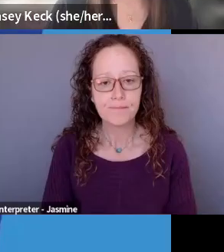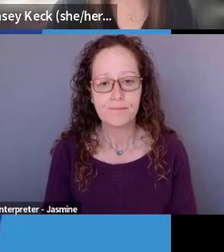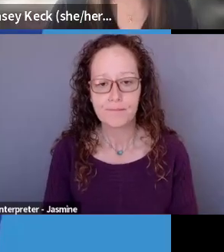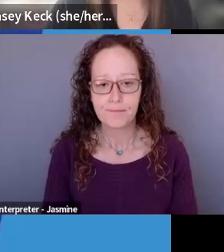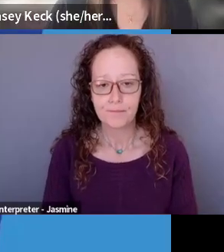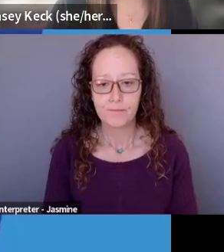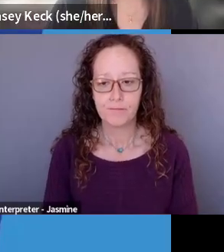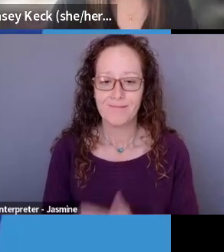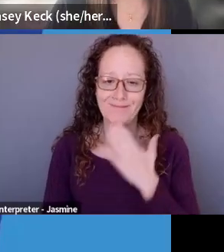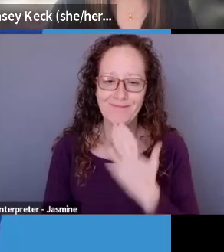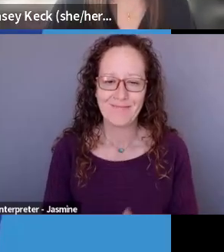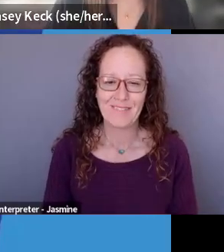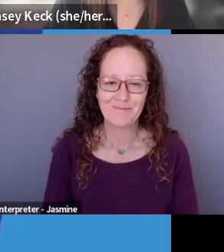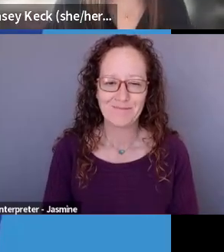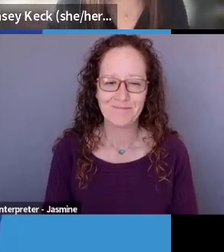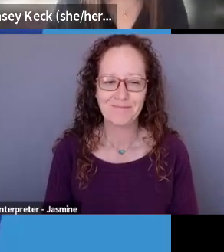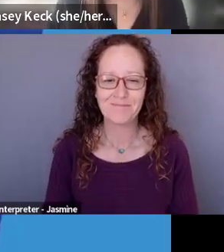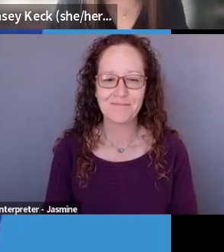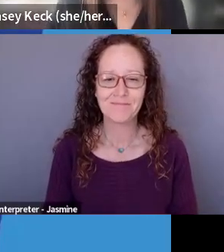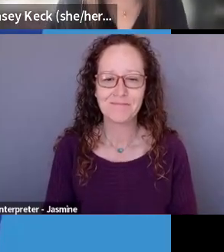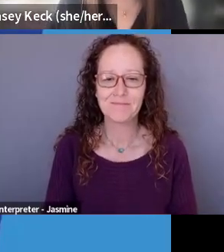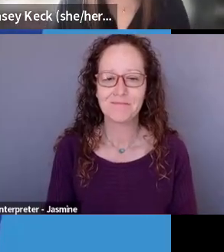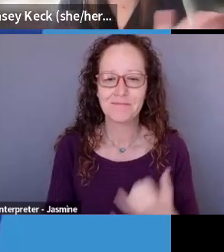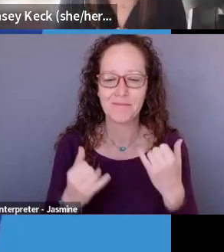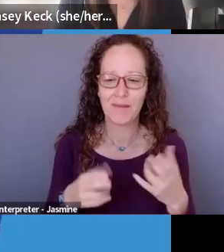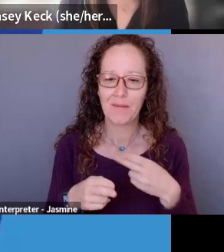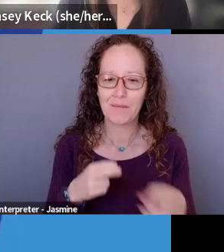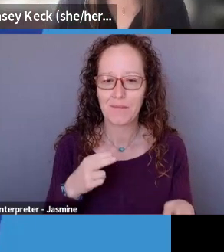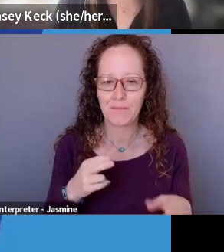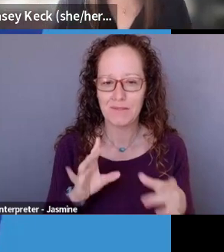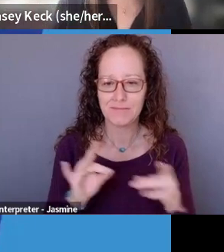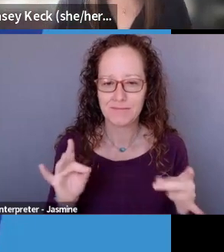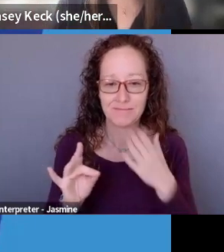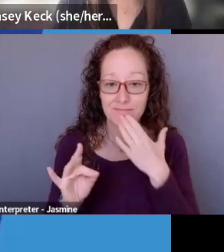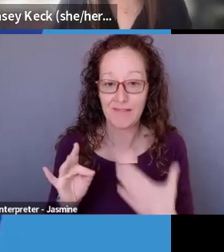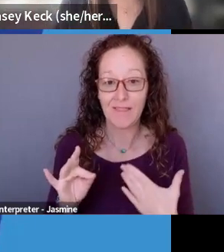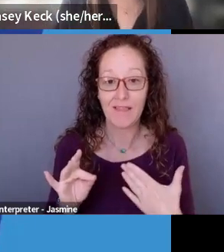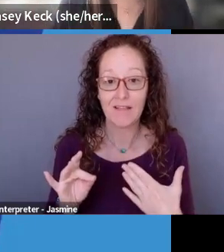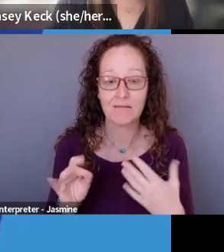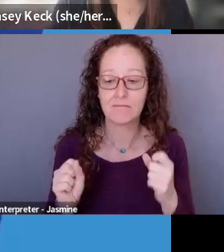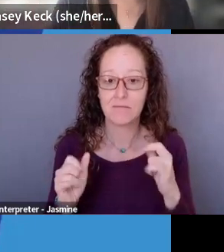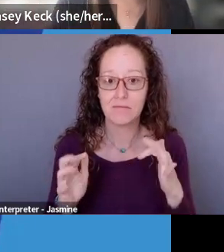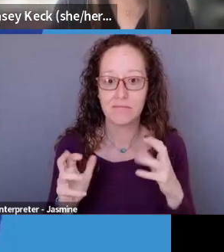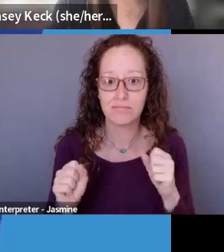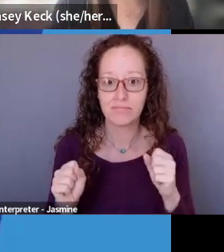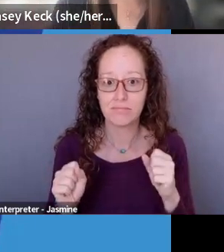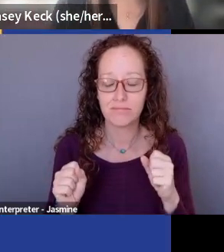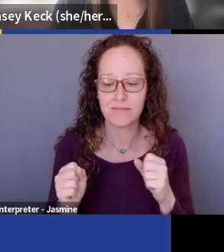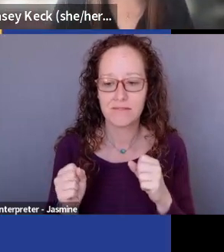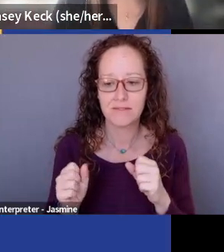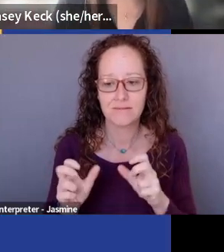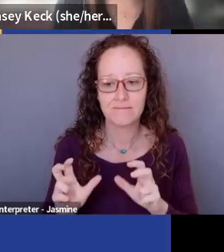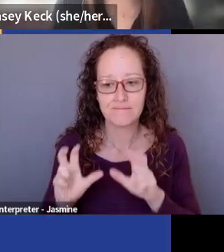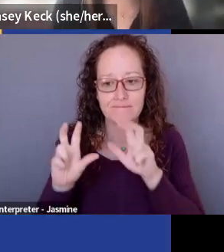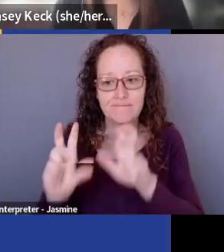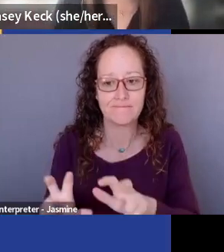Thank you. Now just a quick word to thank our incredible sponsors for the Face